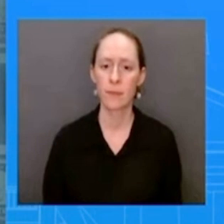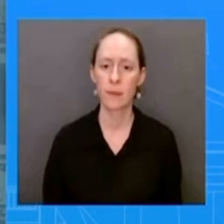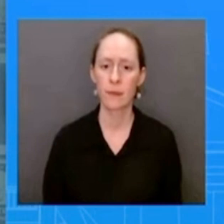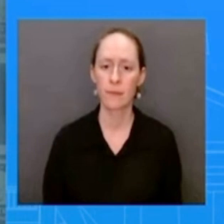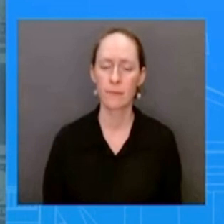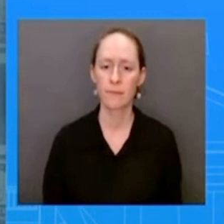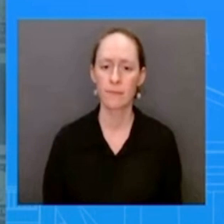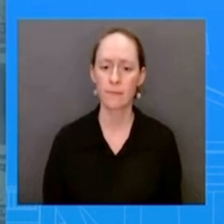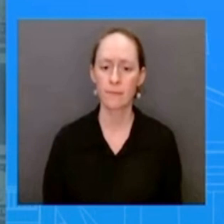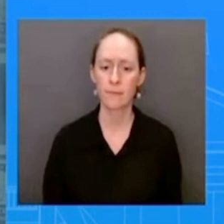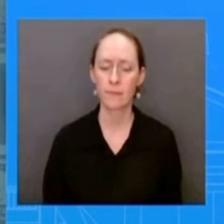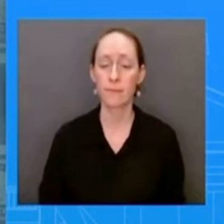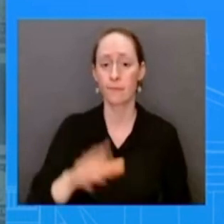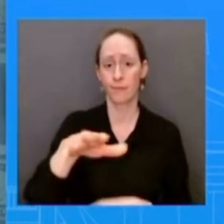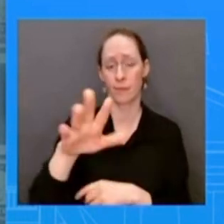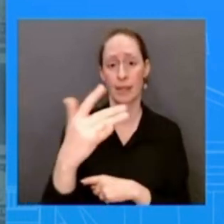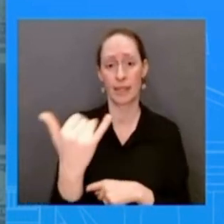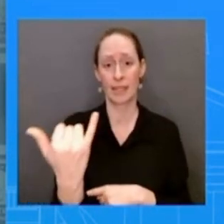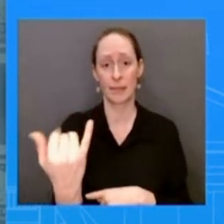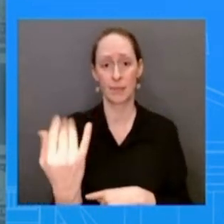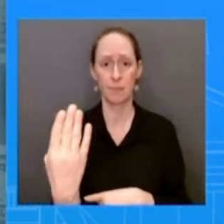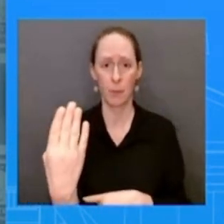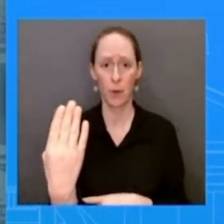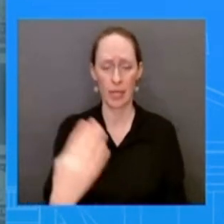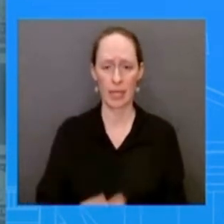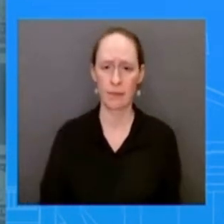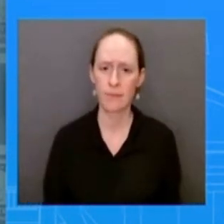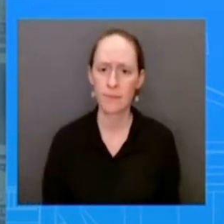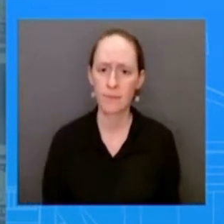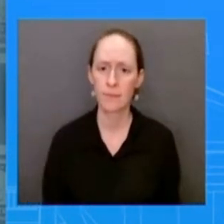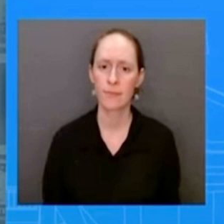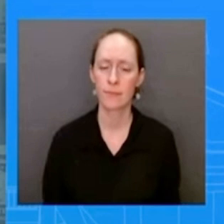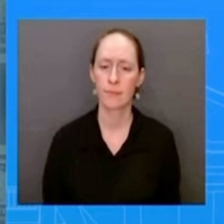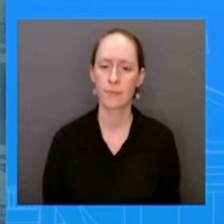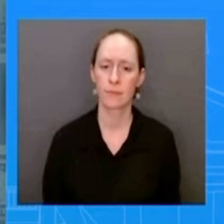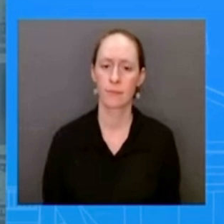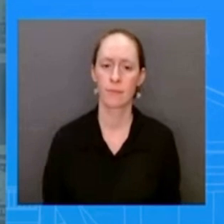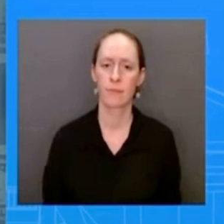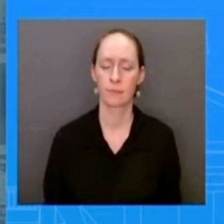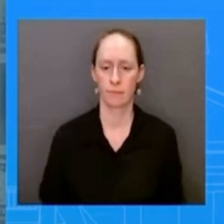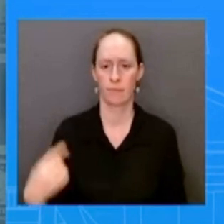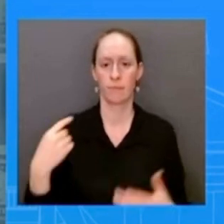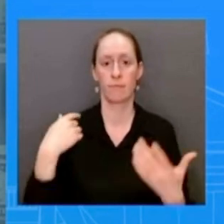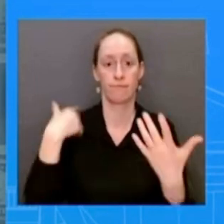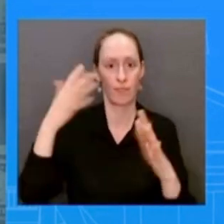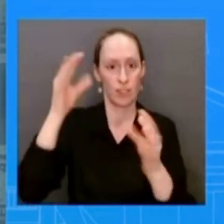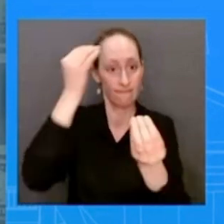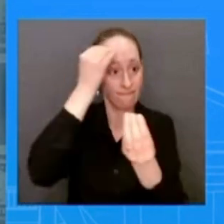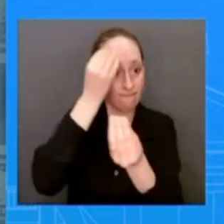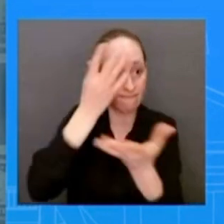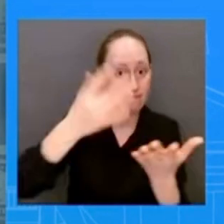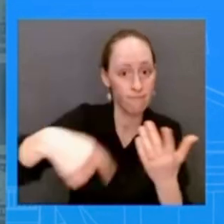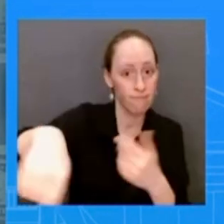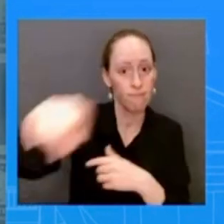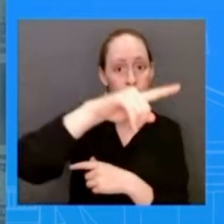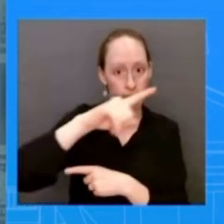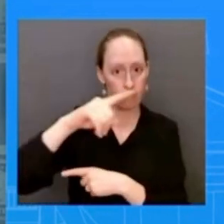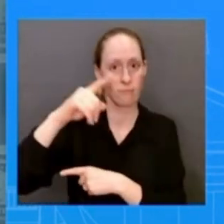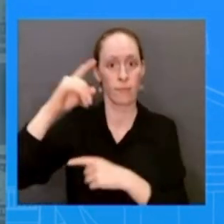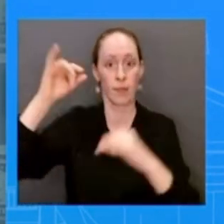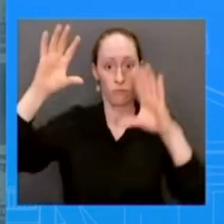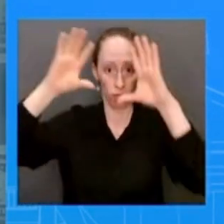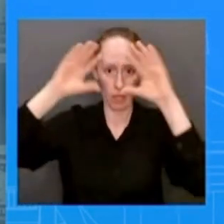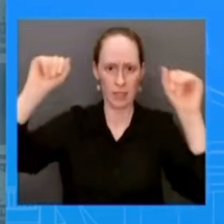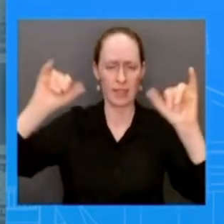protect and strengthen medicare by extending it for another generation the president's budget does this without cutting any benefits